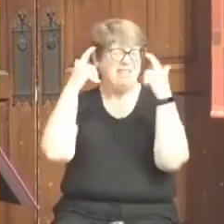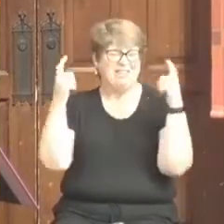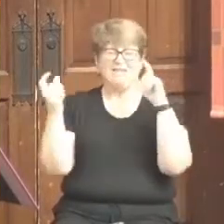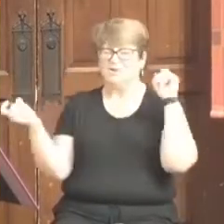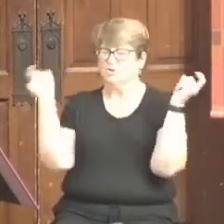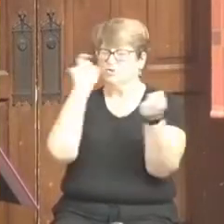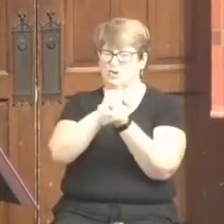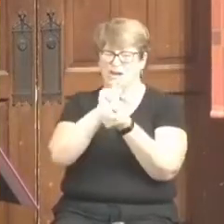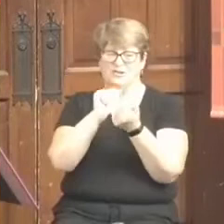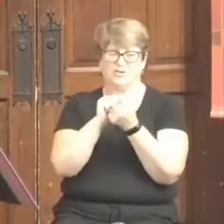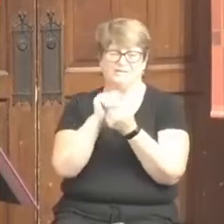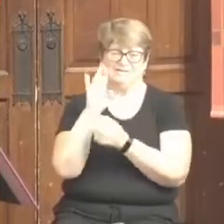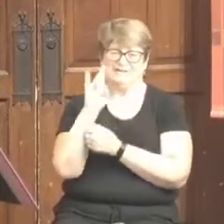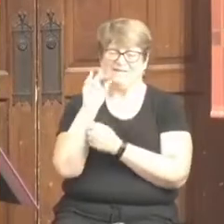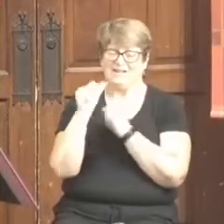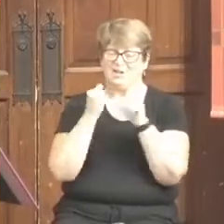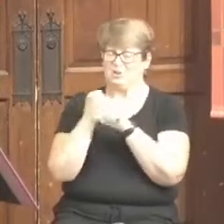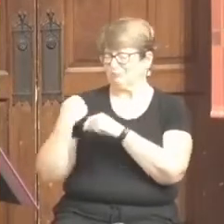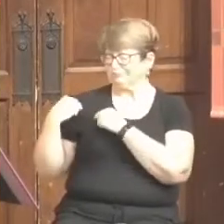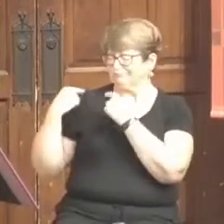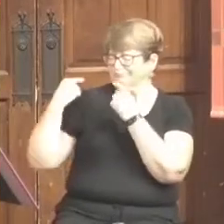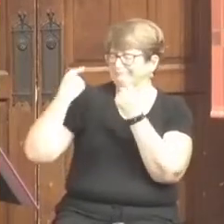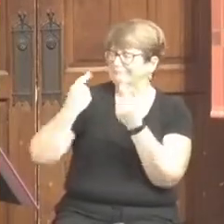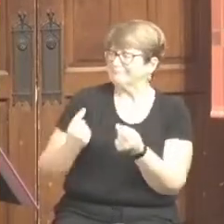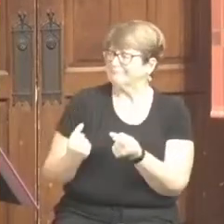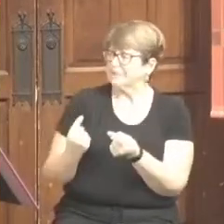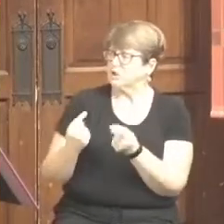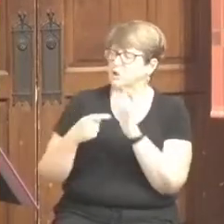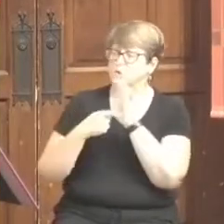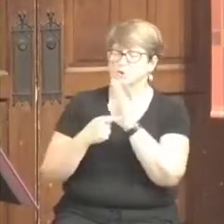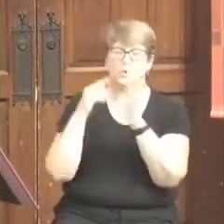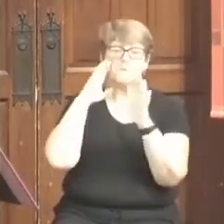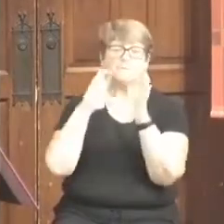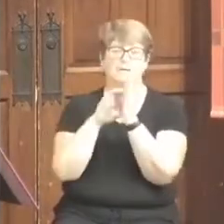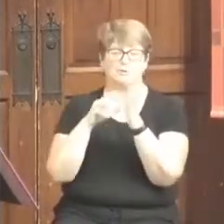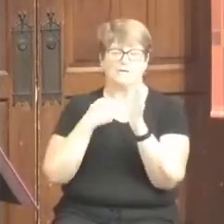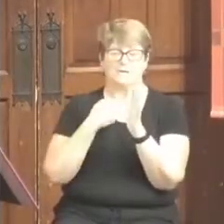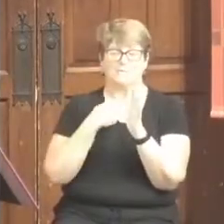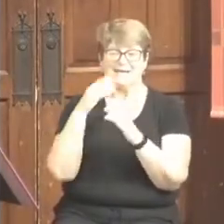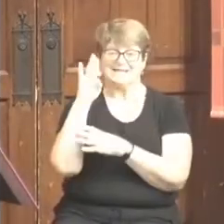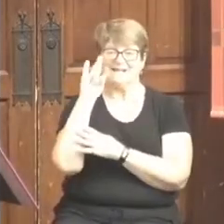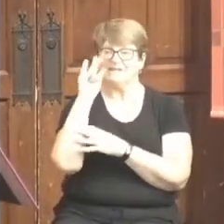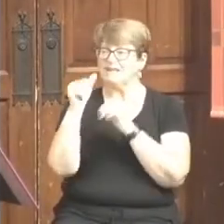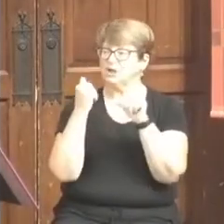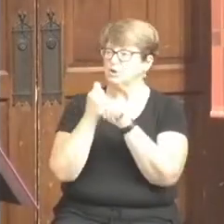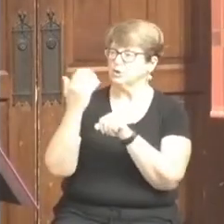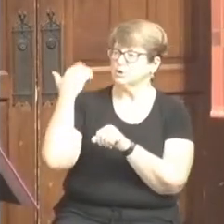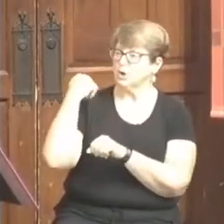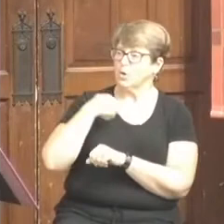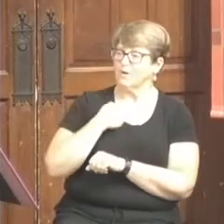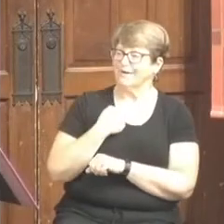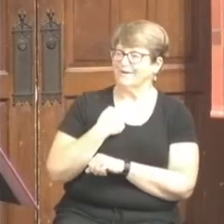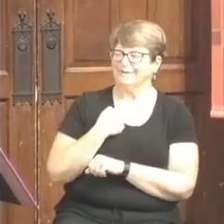in 17 years. Let me show you the picture of me 17 years ago. You know,